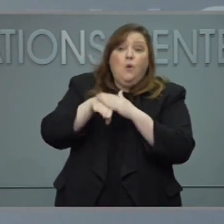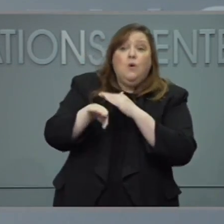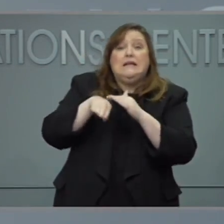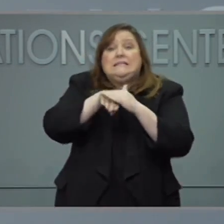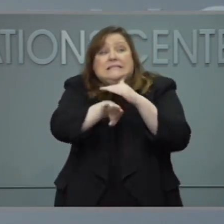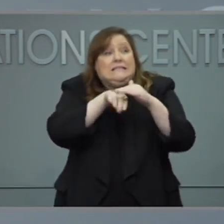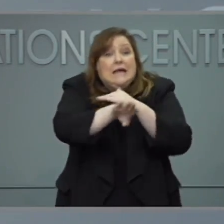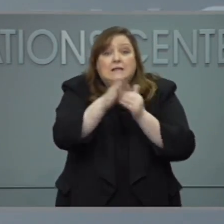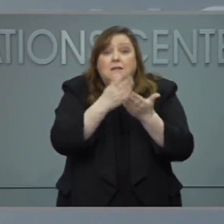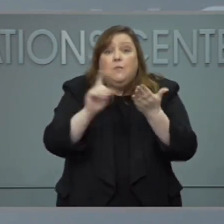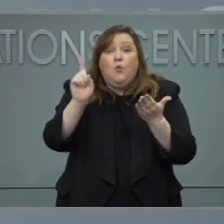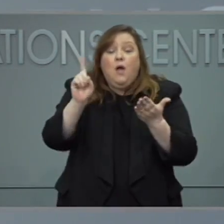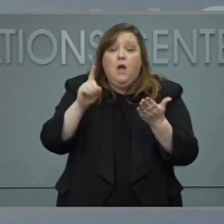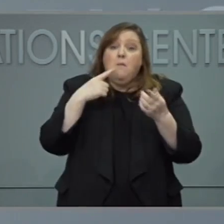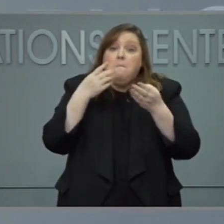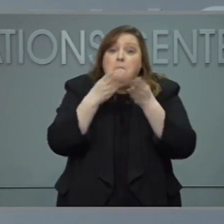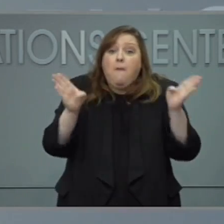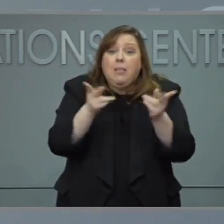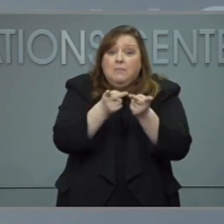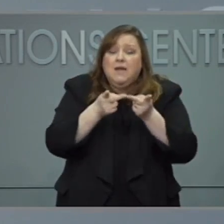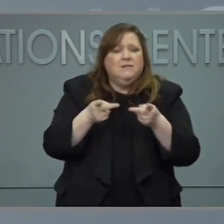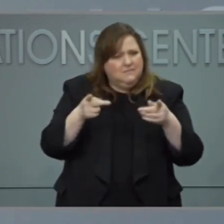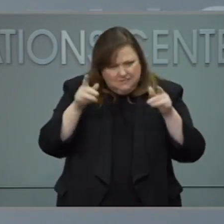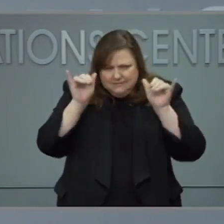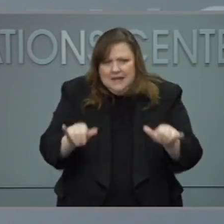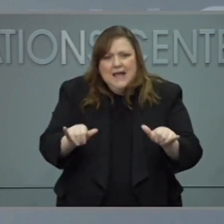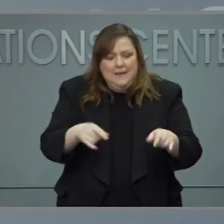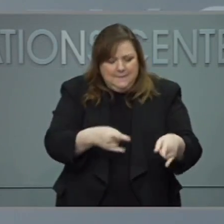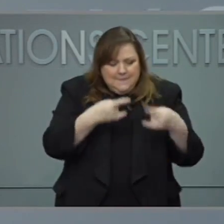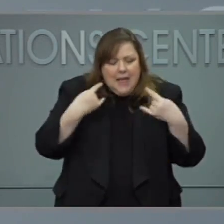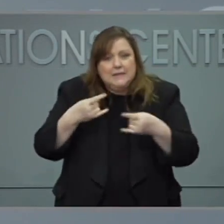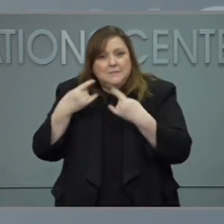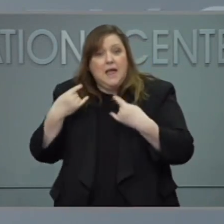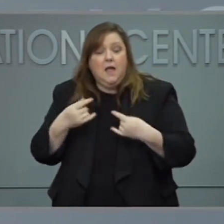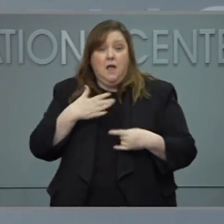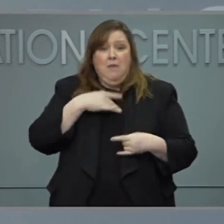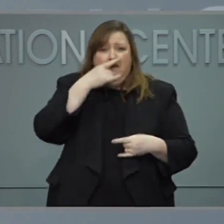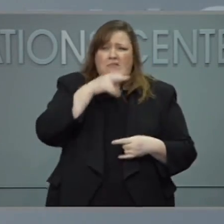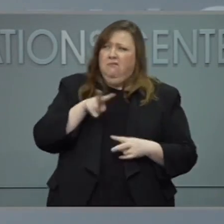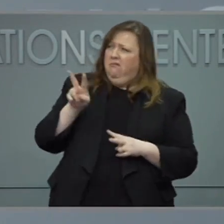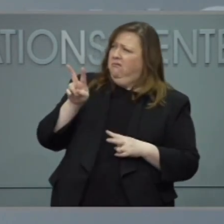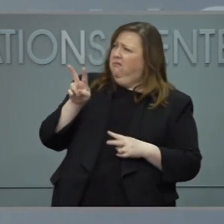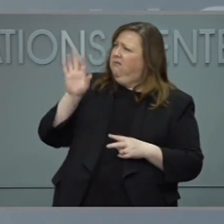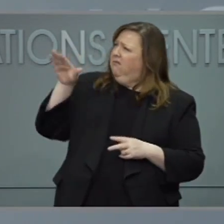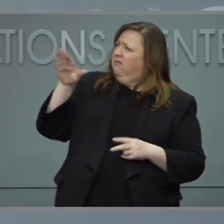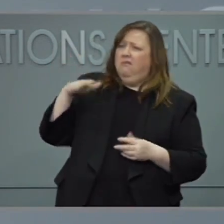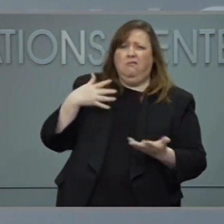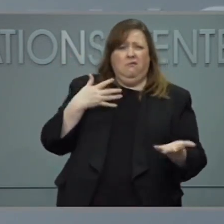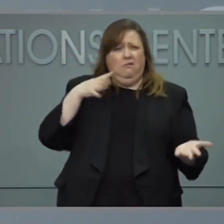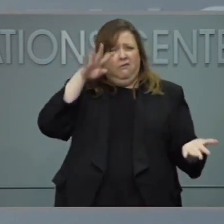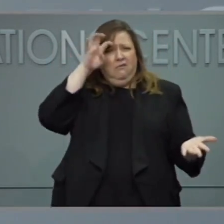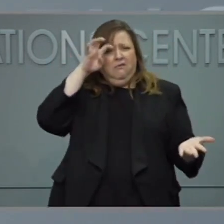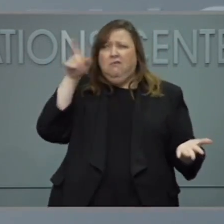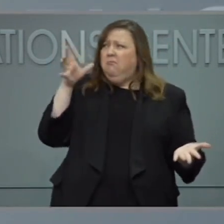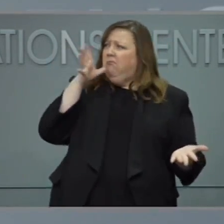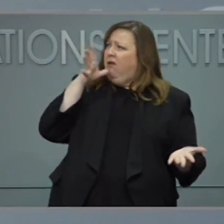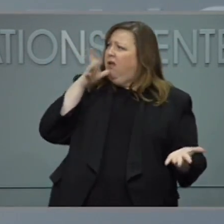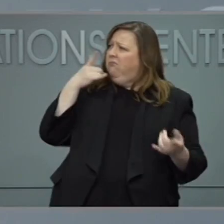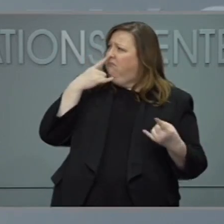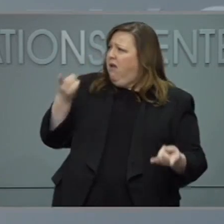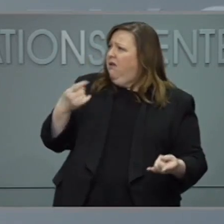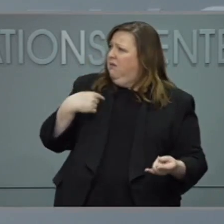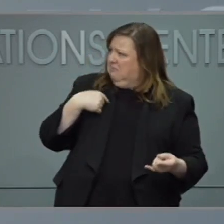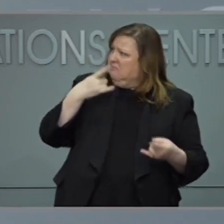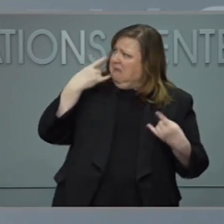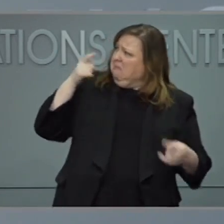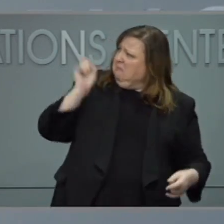parent, it's really hard for my kids to understand, well, mom, why aren't you wearing a mask? And I need to wear a mask because I don't have a vaccine. So you are